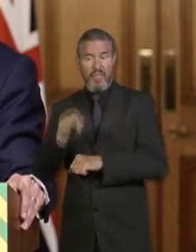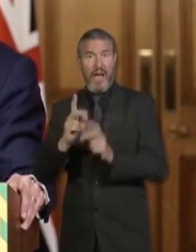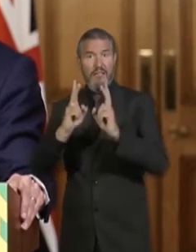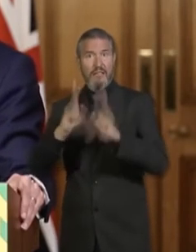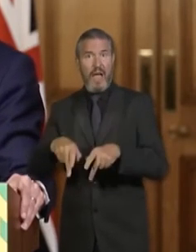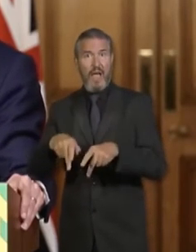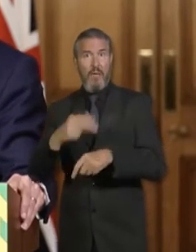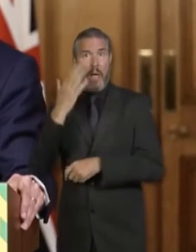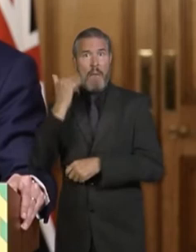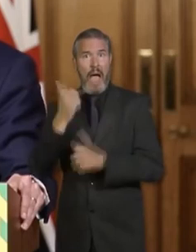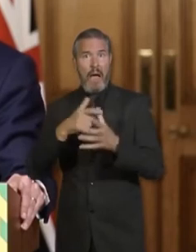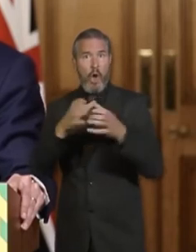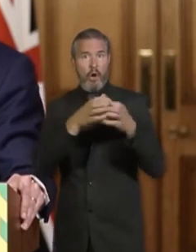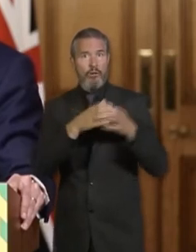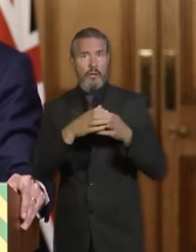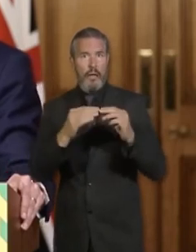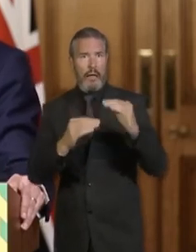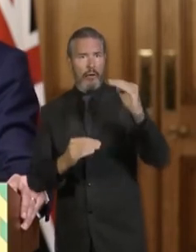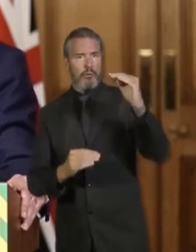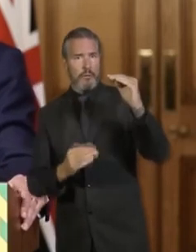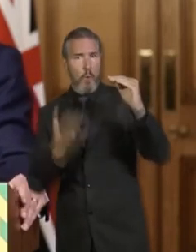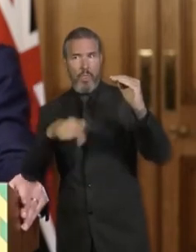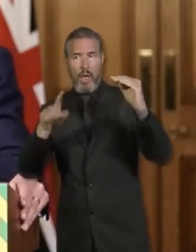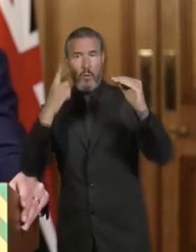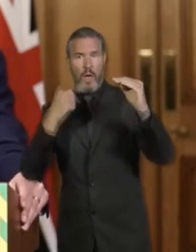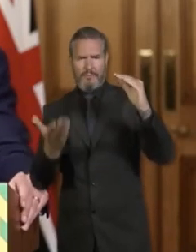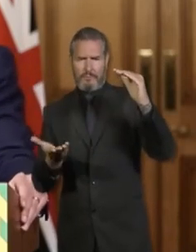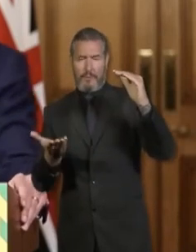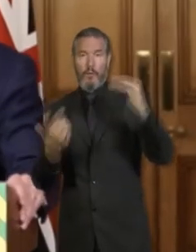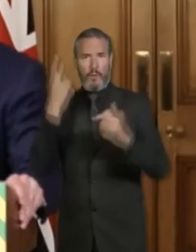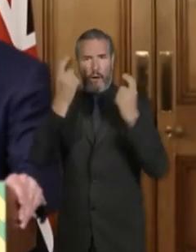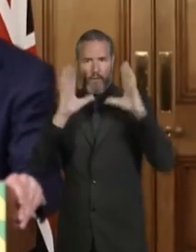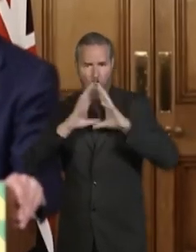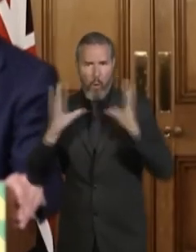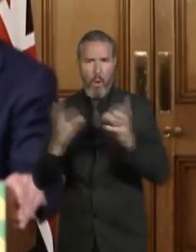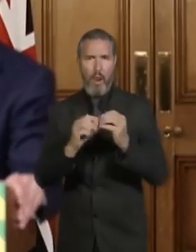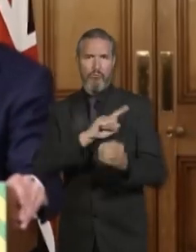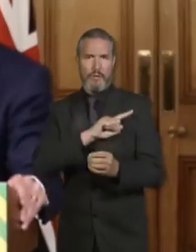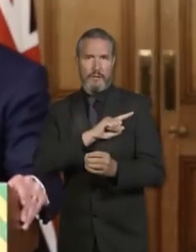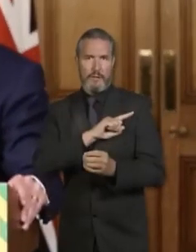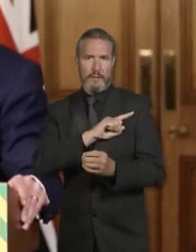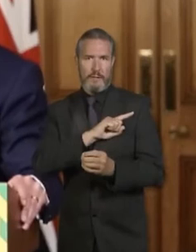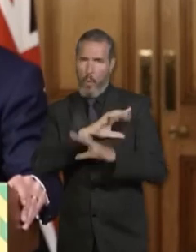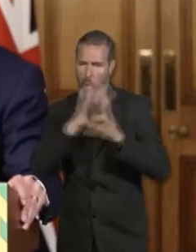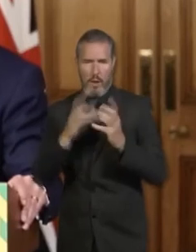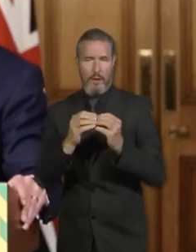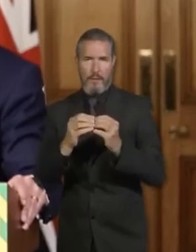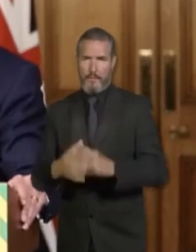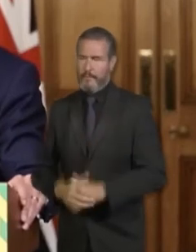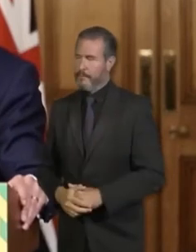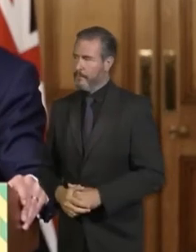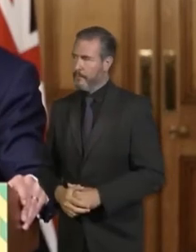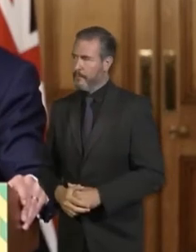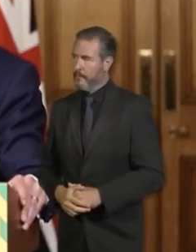take into account all the different considerations. You know, the importance of getting the science right around this